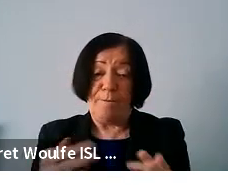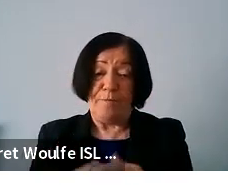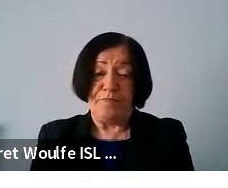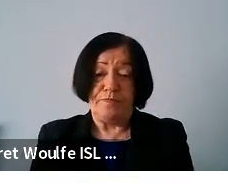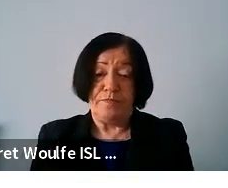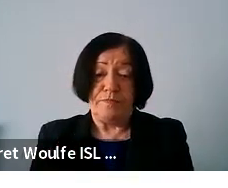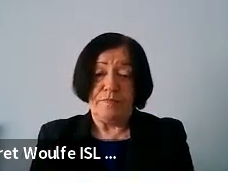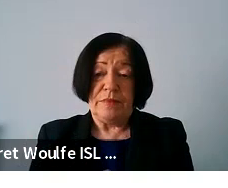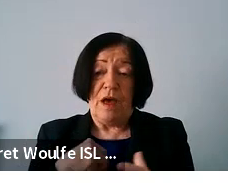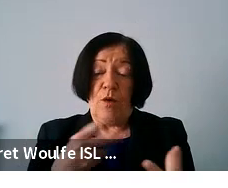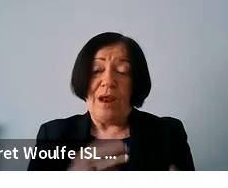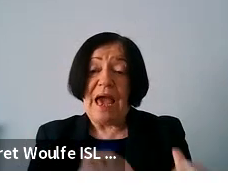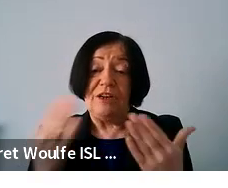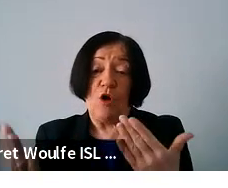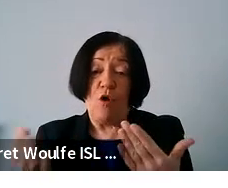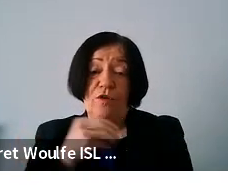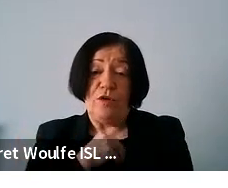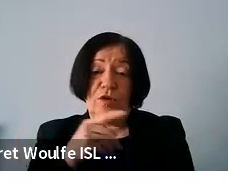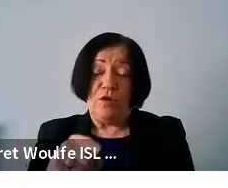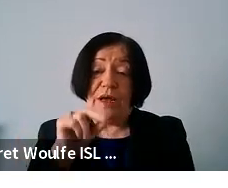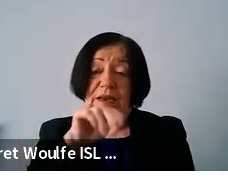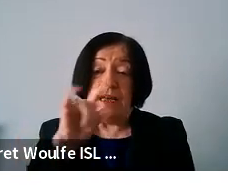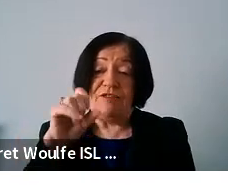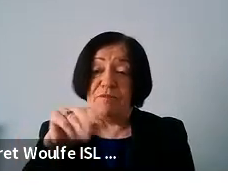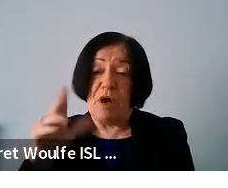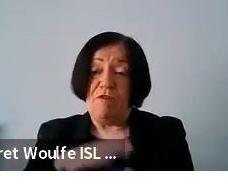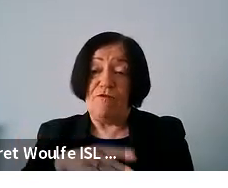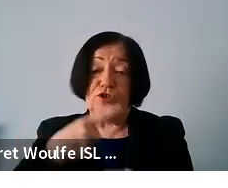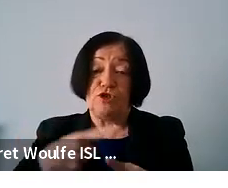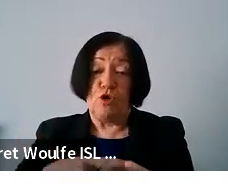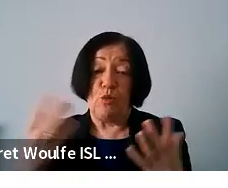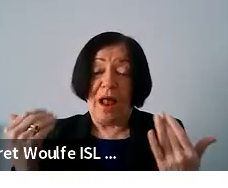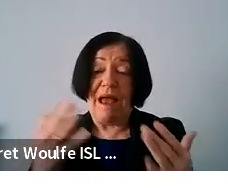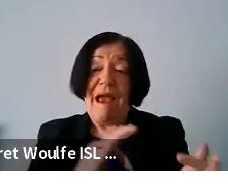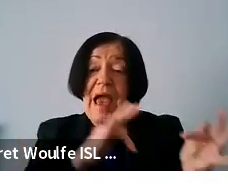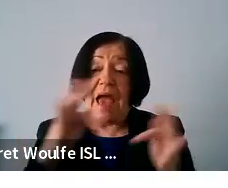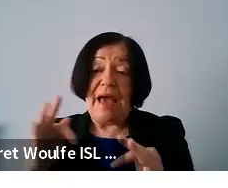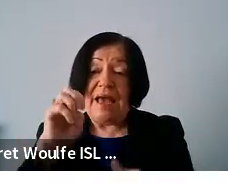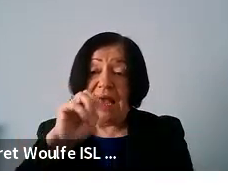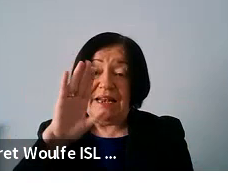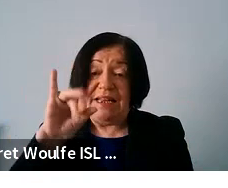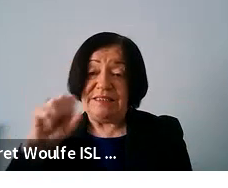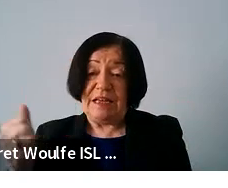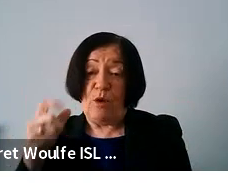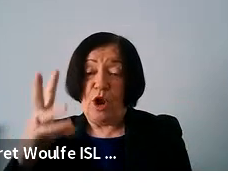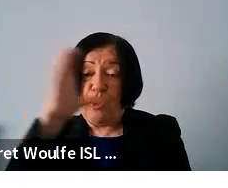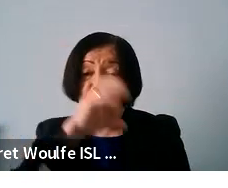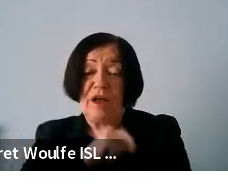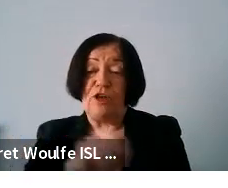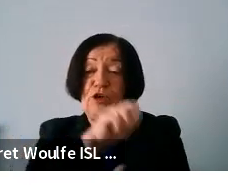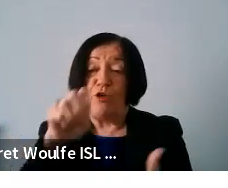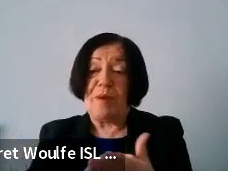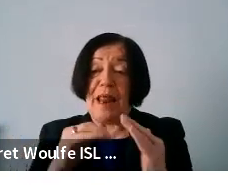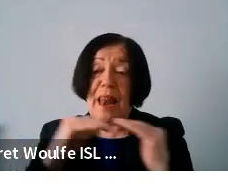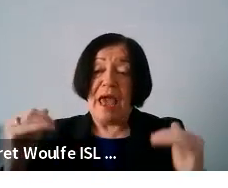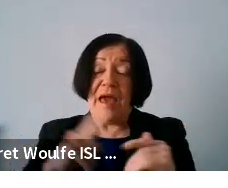uh i will hand over in a second to neve small um for a short welcome afterwards elisa will look at the european level